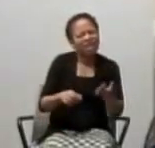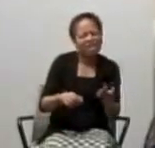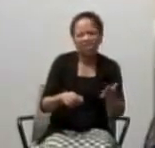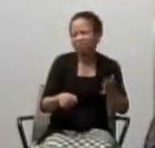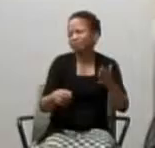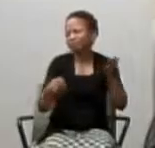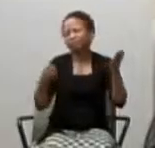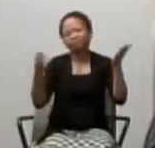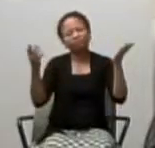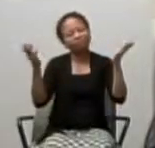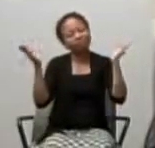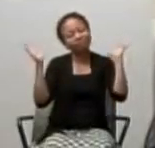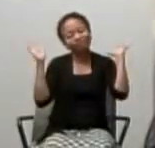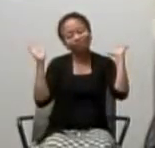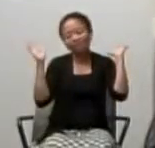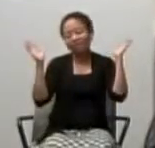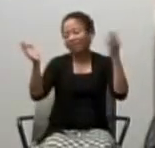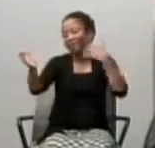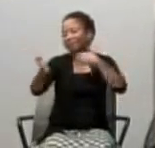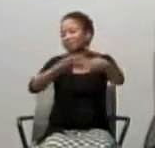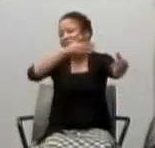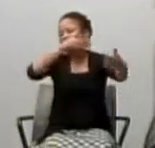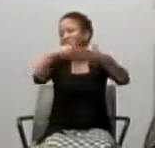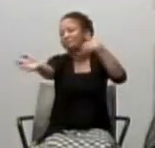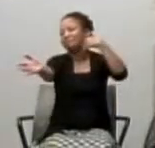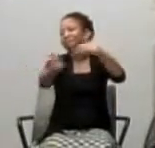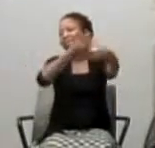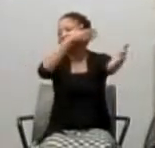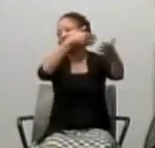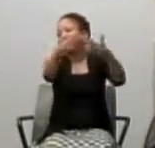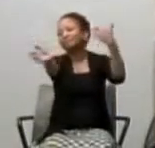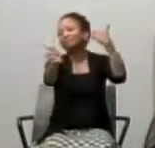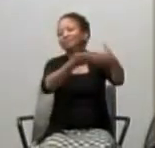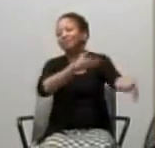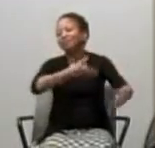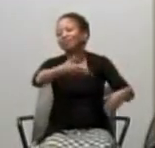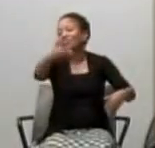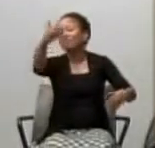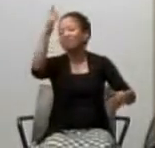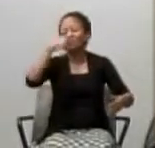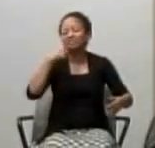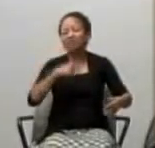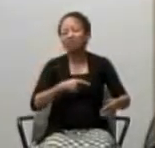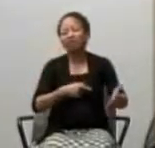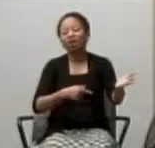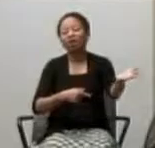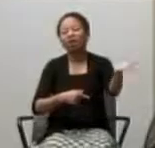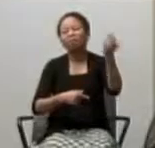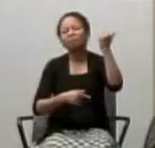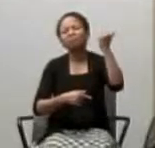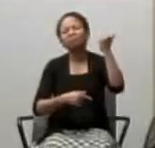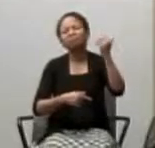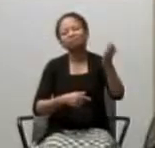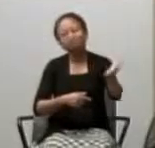make right decisions, still God says, come. Come.